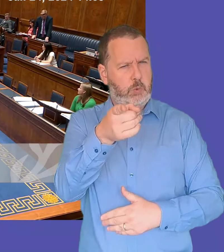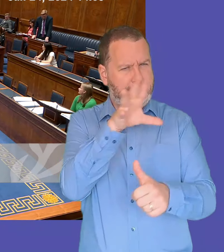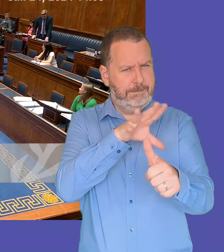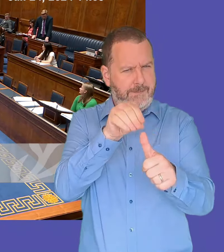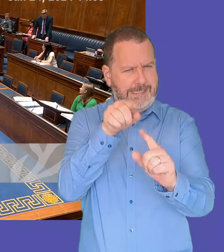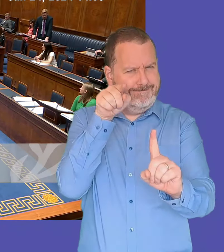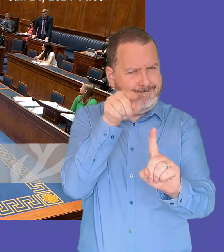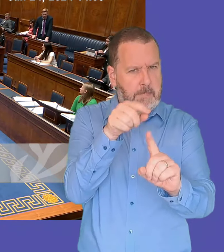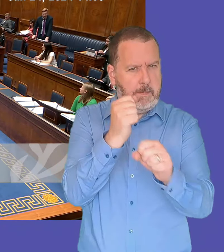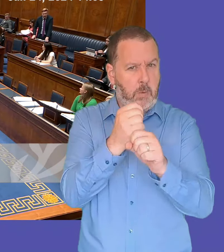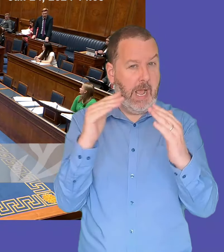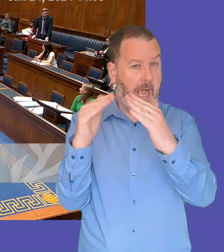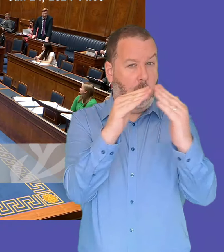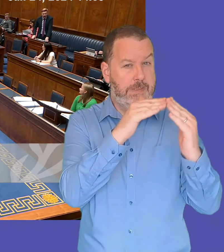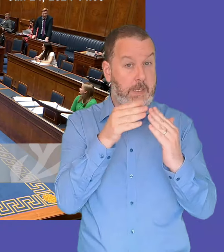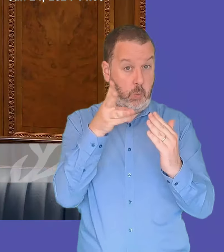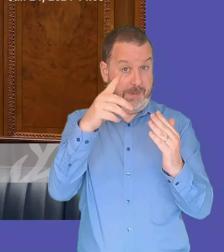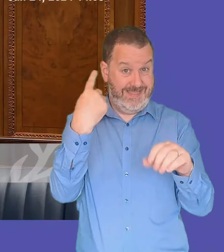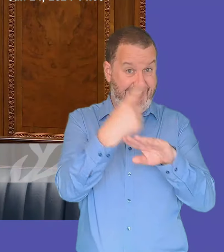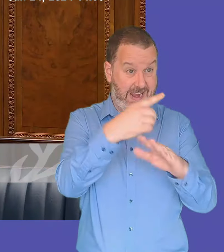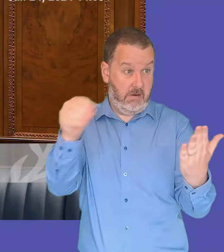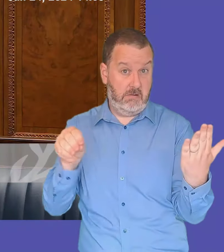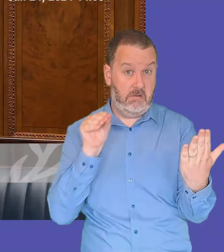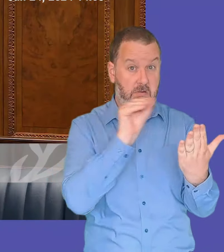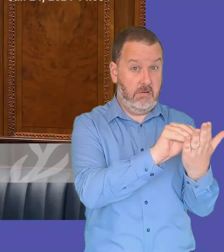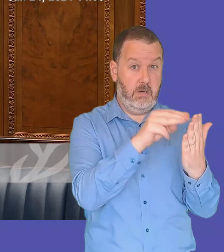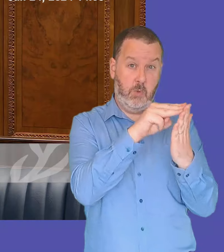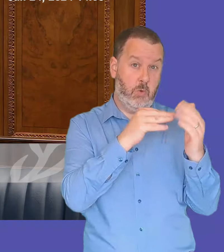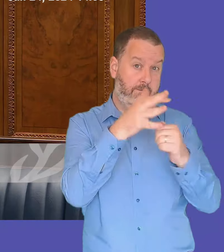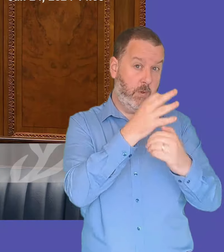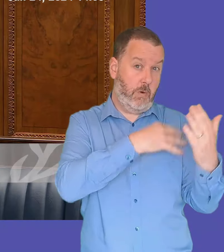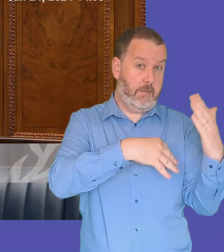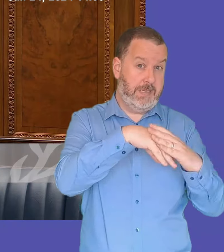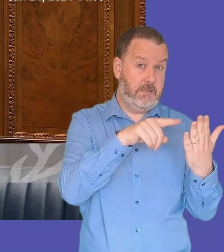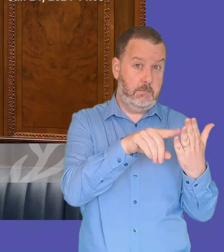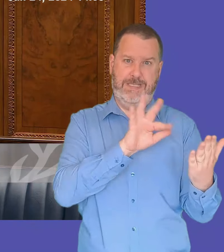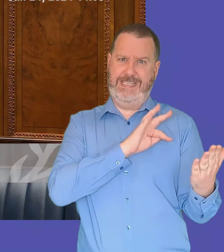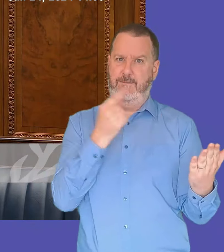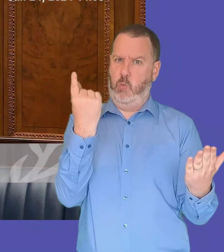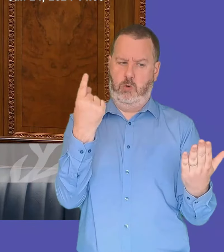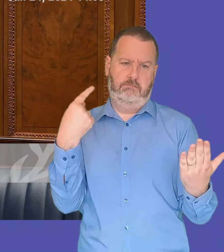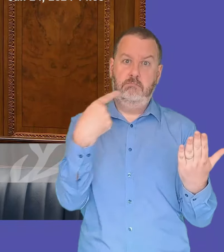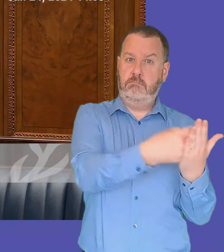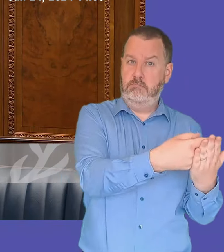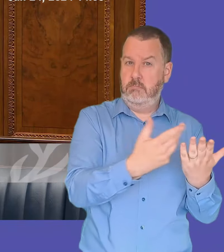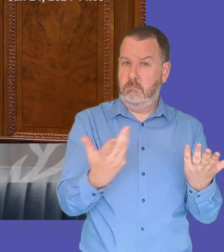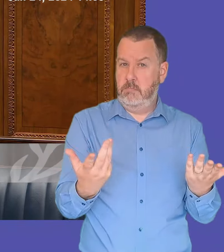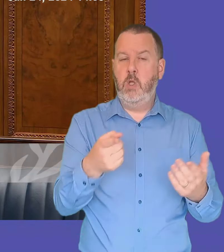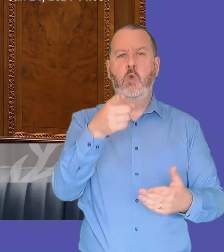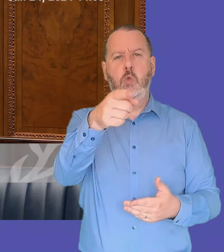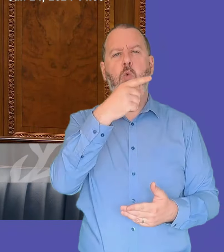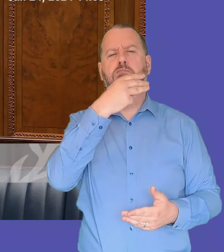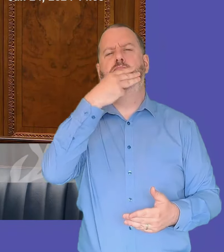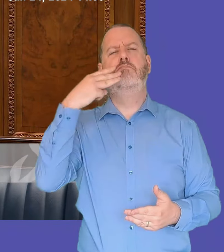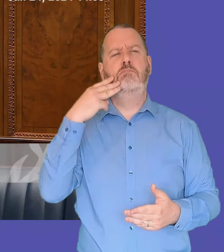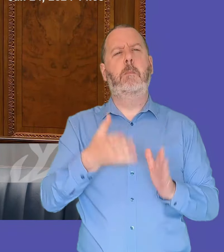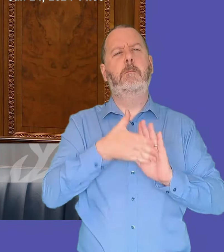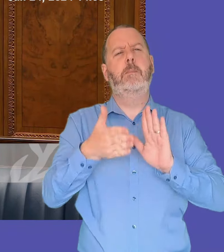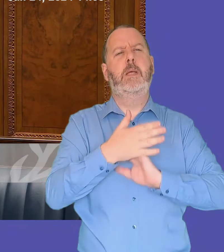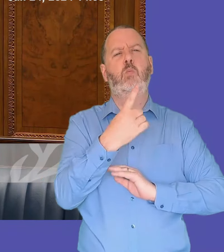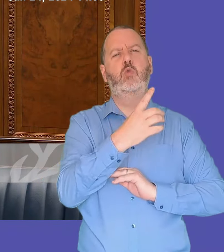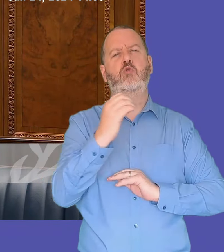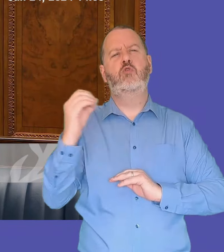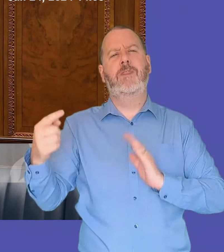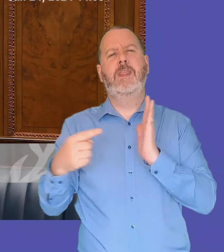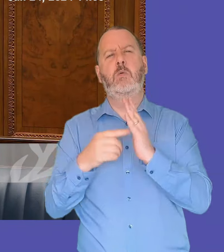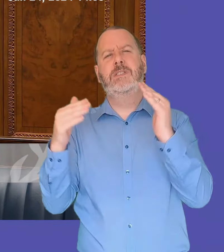outcome in the program for government minister your uh own party committed to building 100 000 houses your executive which